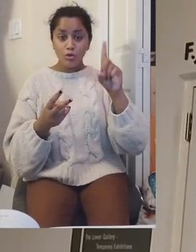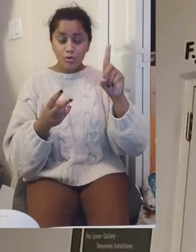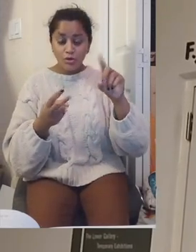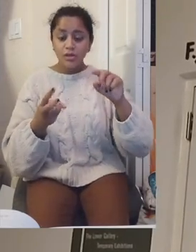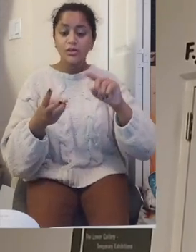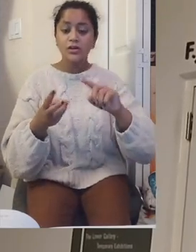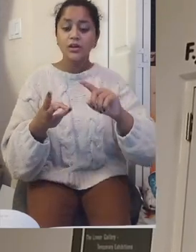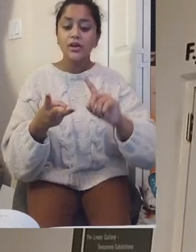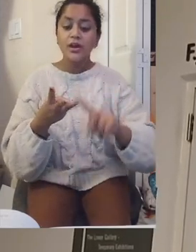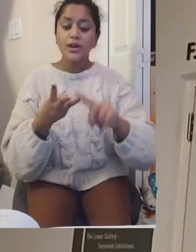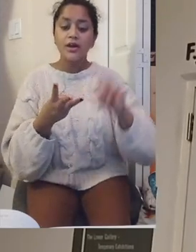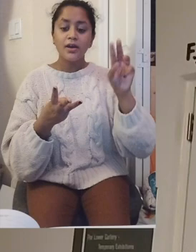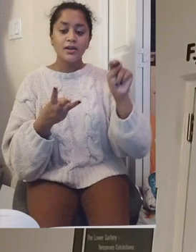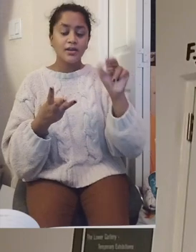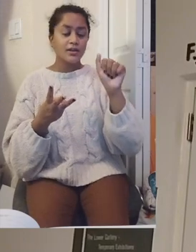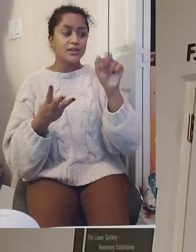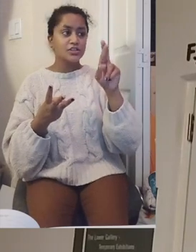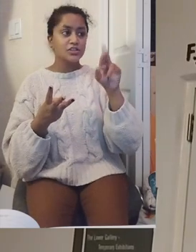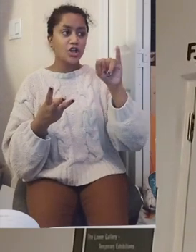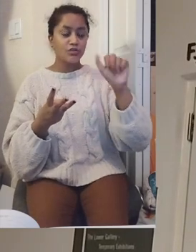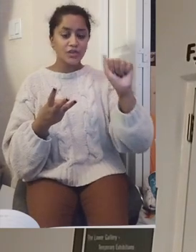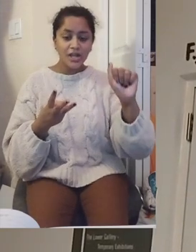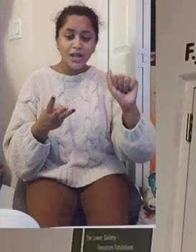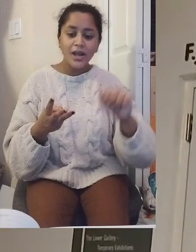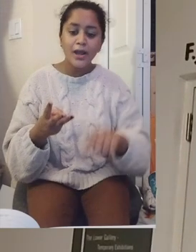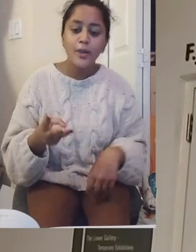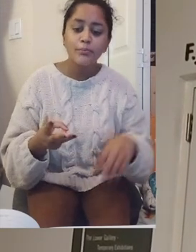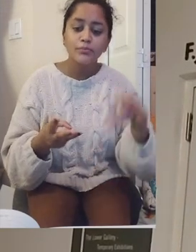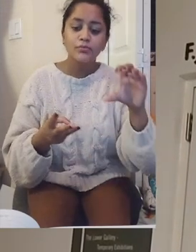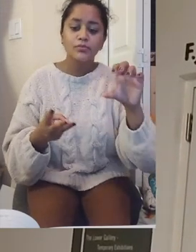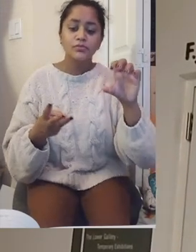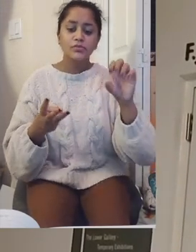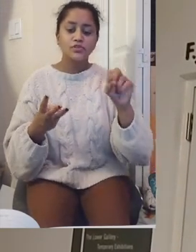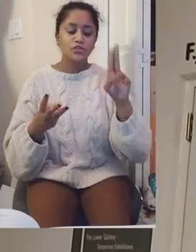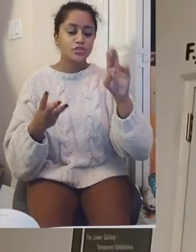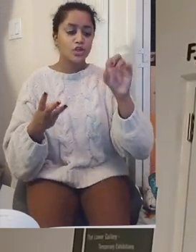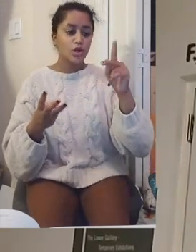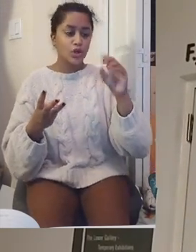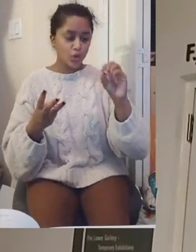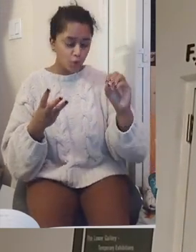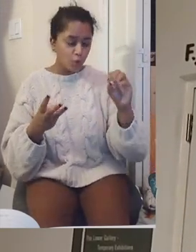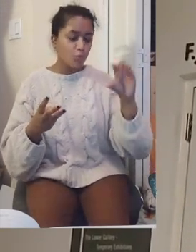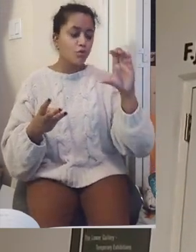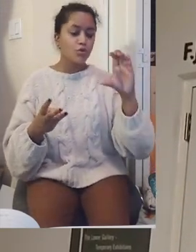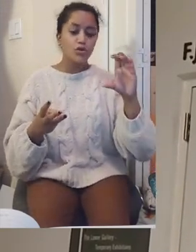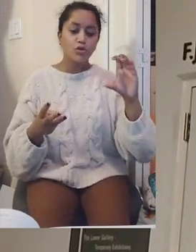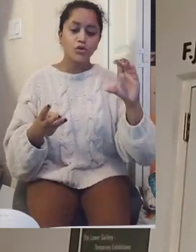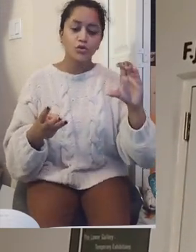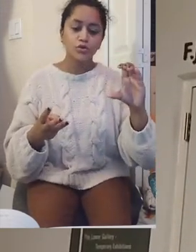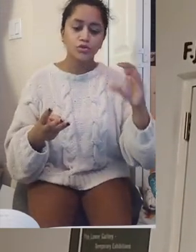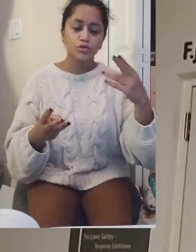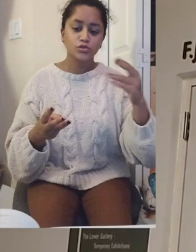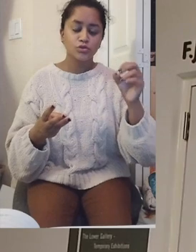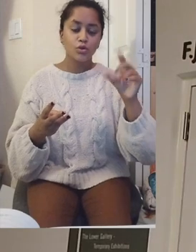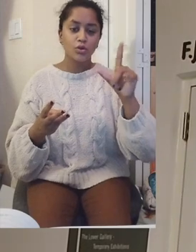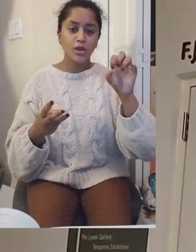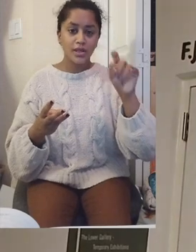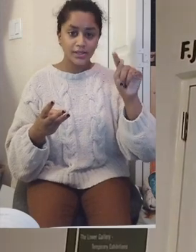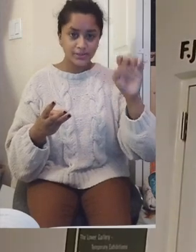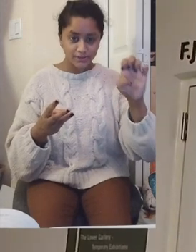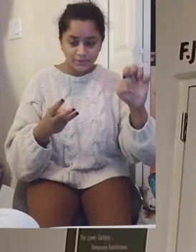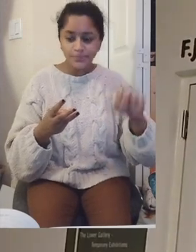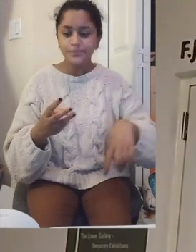Suku, Shalette. So those are some of our quite well-known artists here. And I think they work really well together. And the other part of the